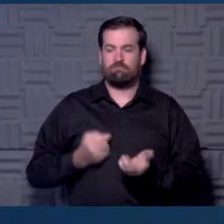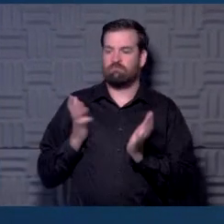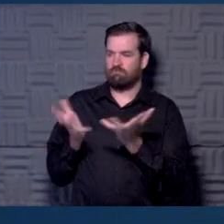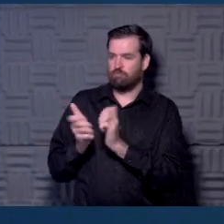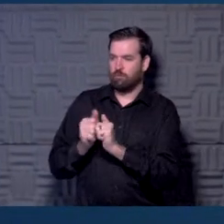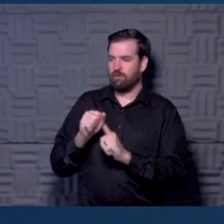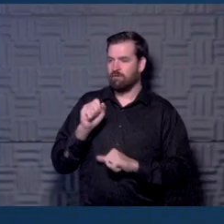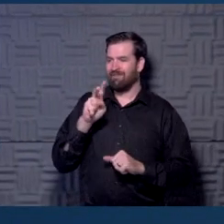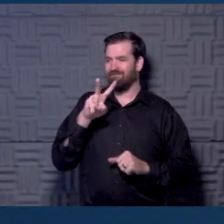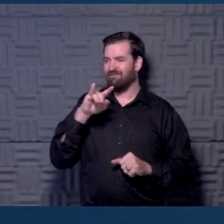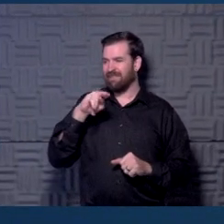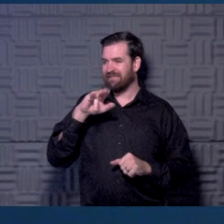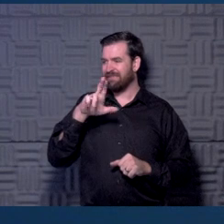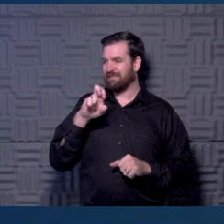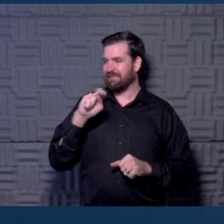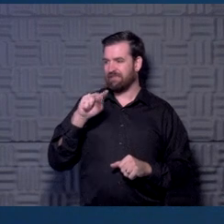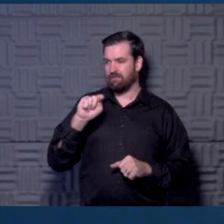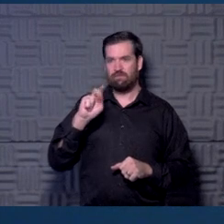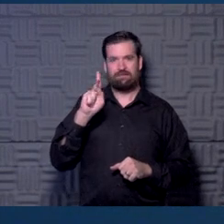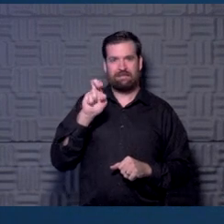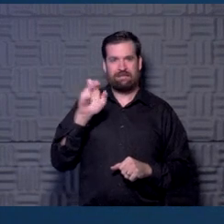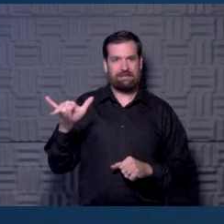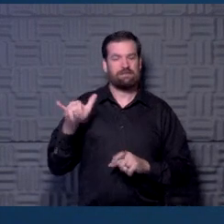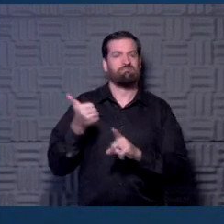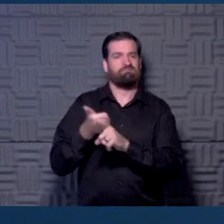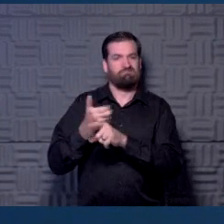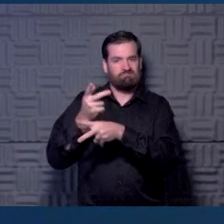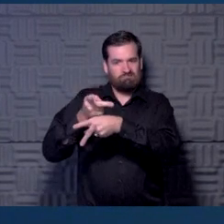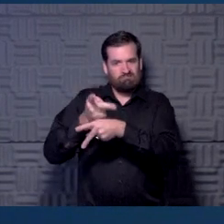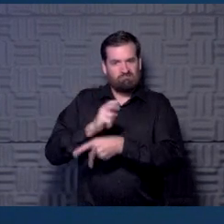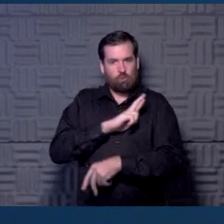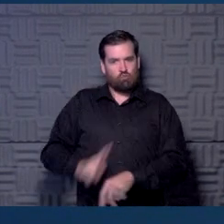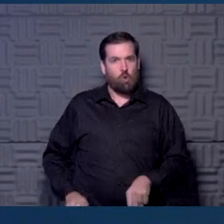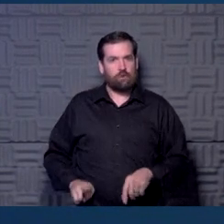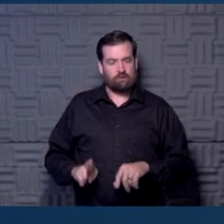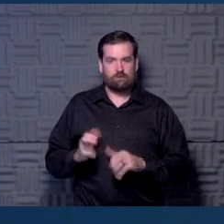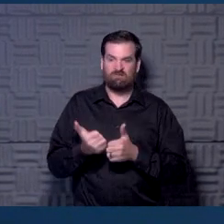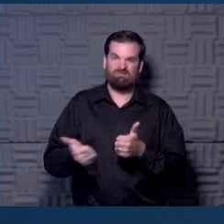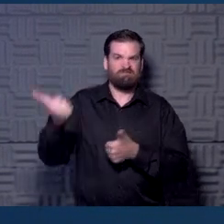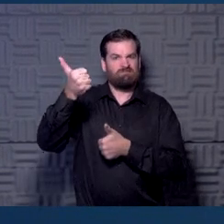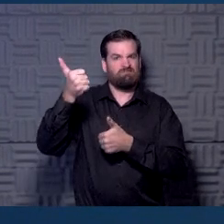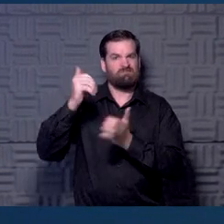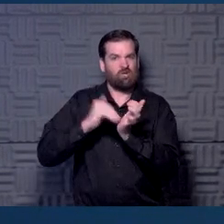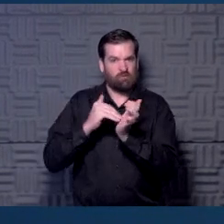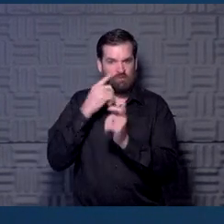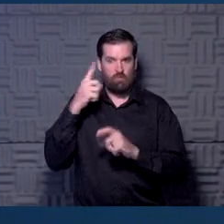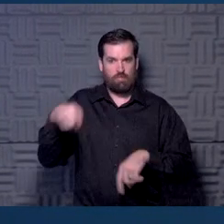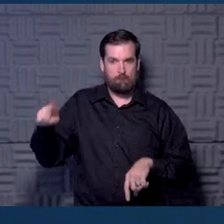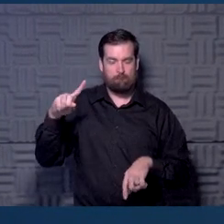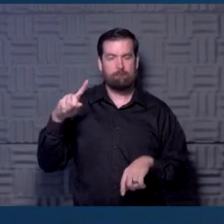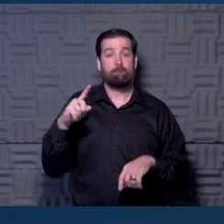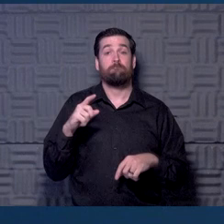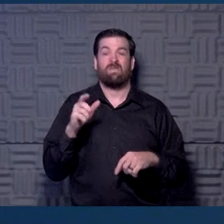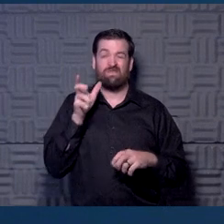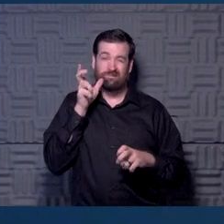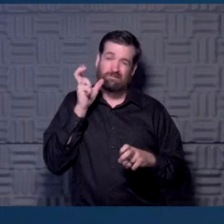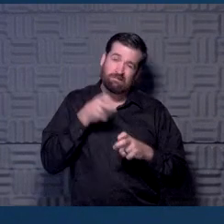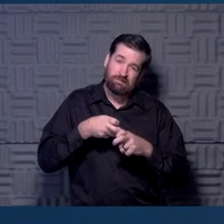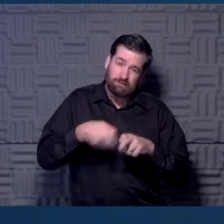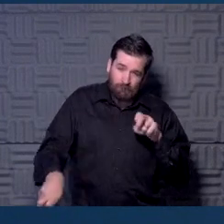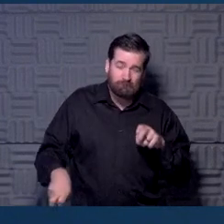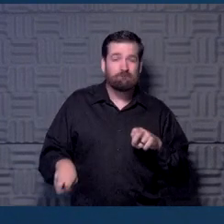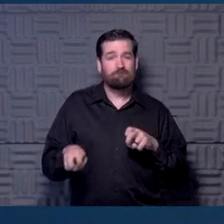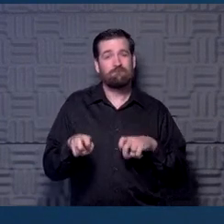Vincent Key, who's taking care of the Royals for us as the head team doctor for many years. And what's going to be difficult for us is to